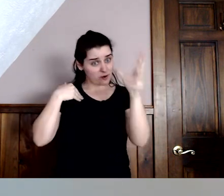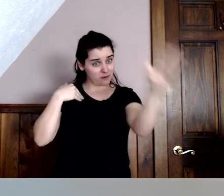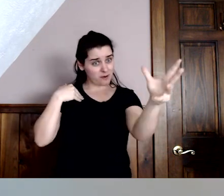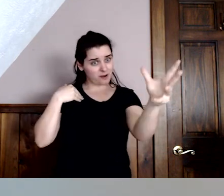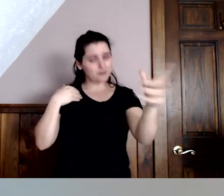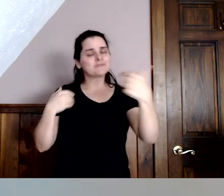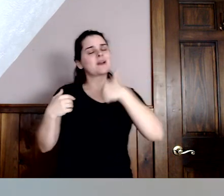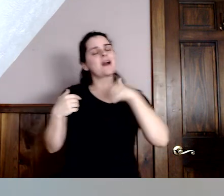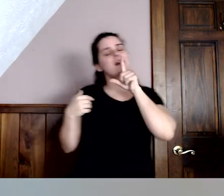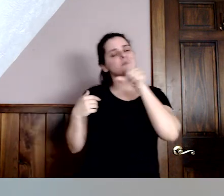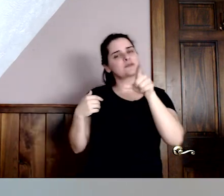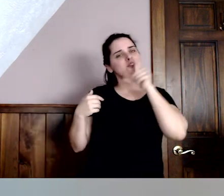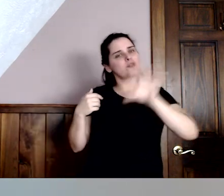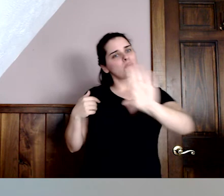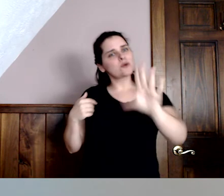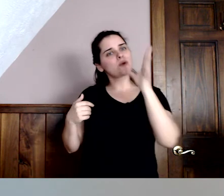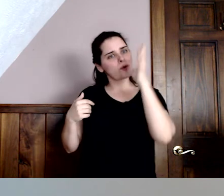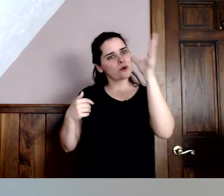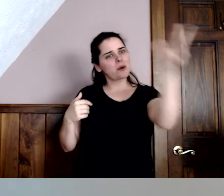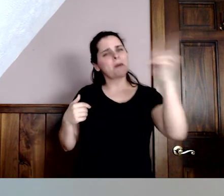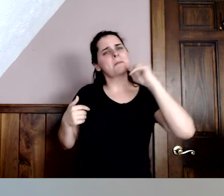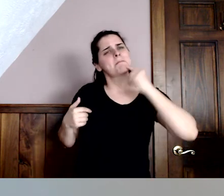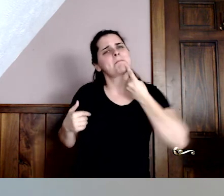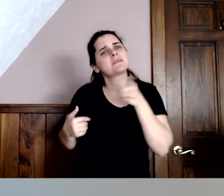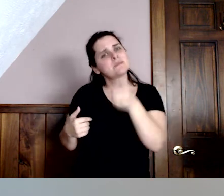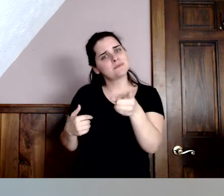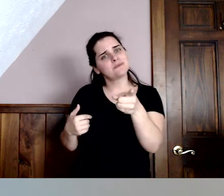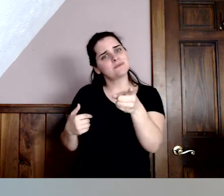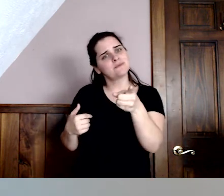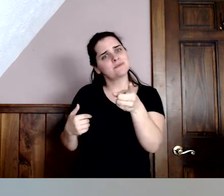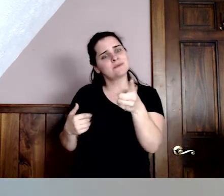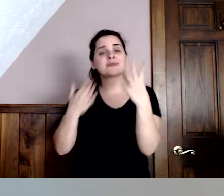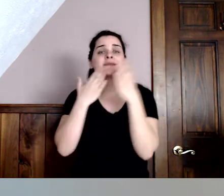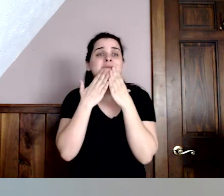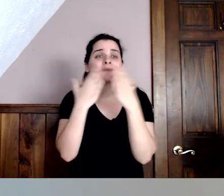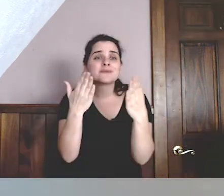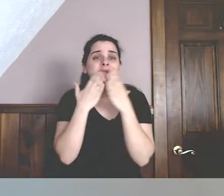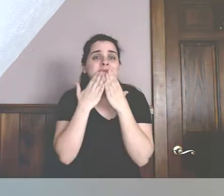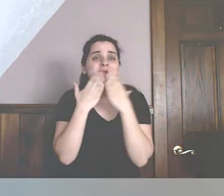one. I'm sure that your grandmother is missing you. Thank you.